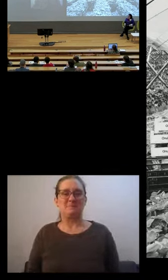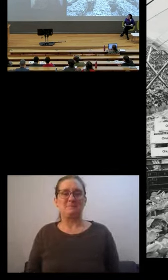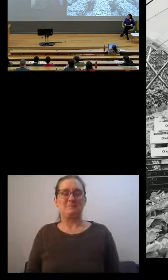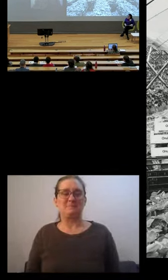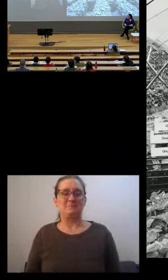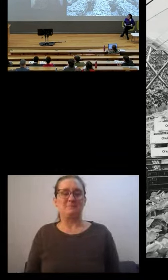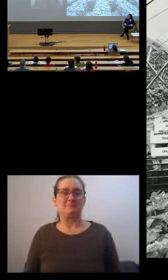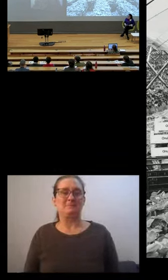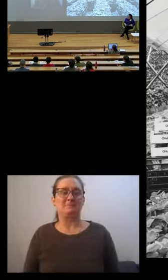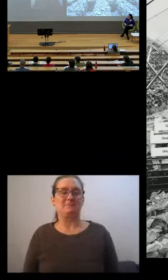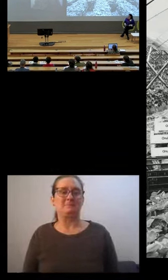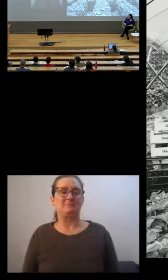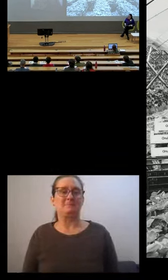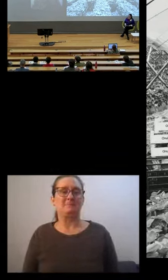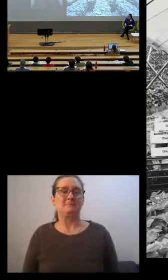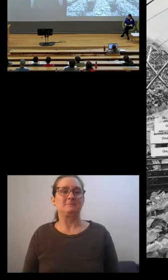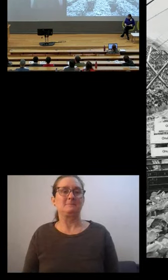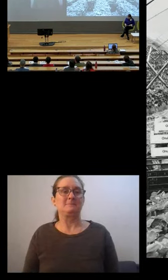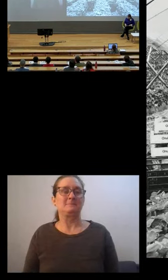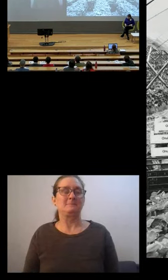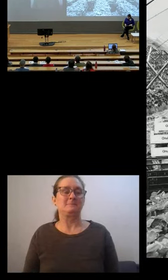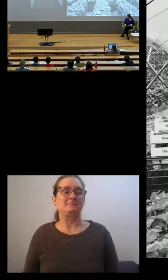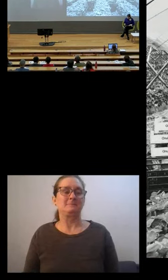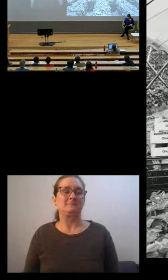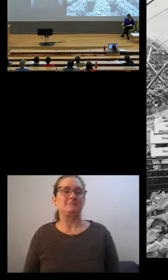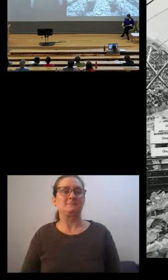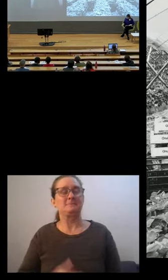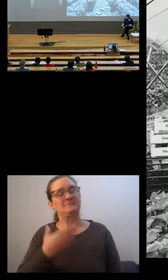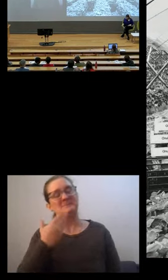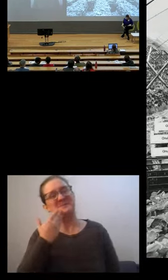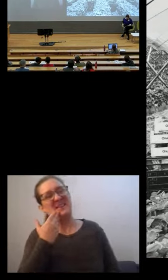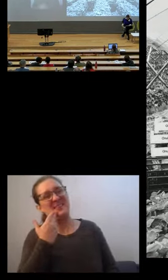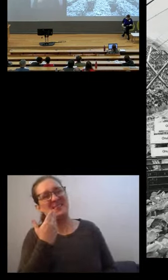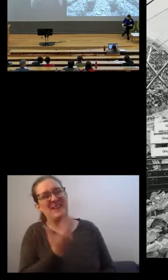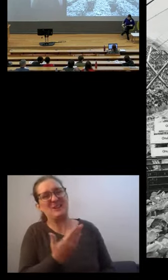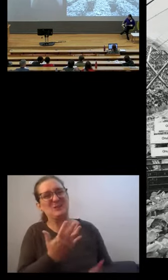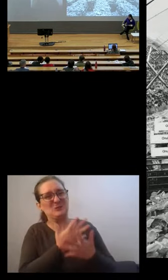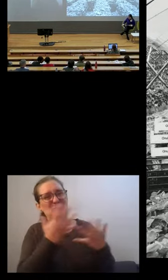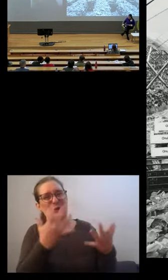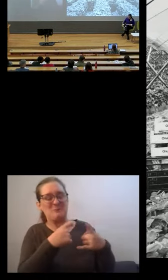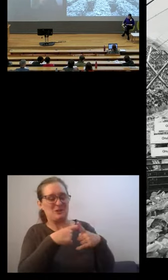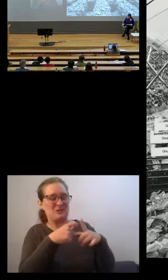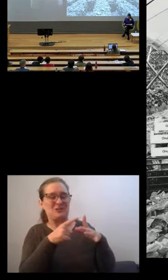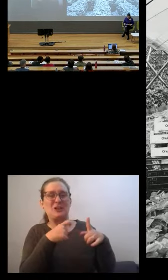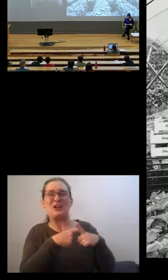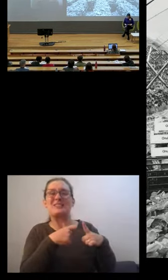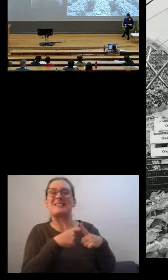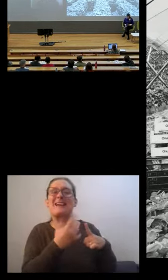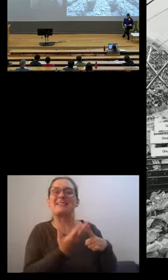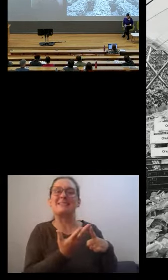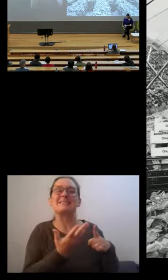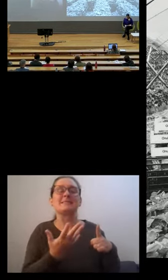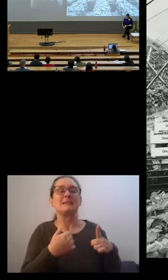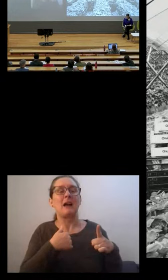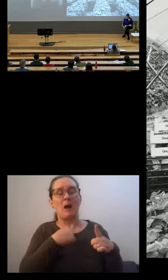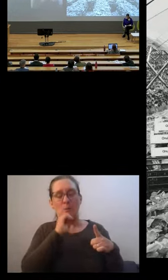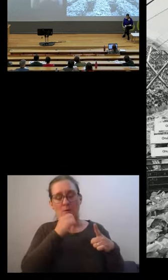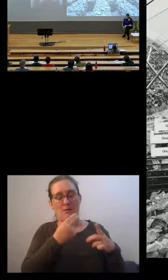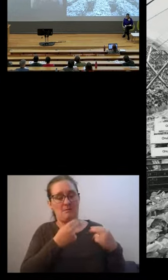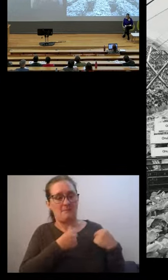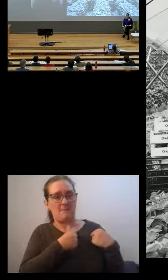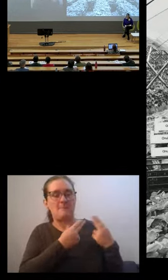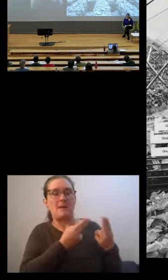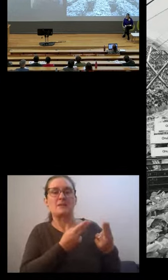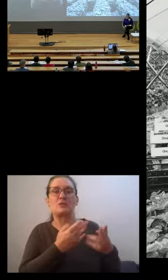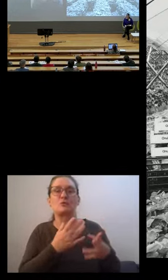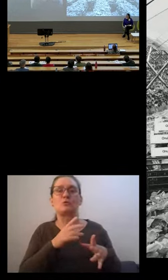Pass on to the discussions. Thank you. Thank you so much, Kirsten. And I will pass on now the word to Professor